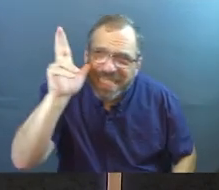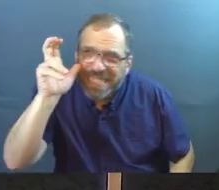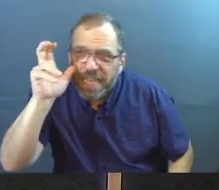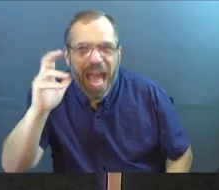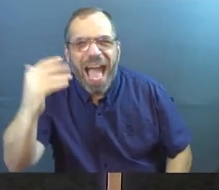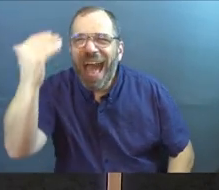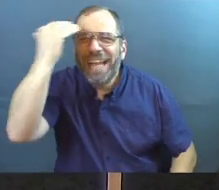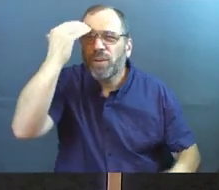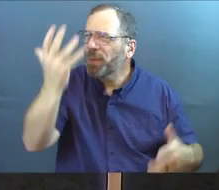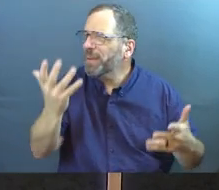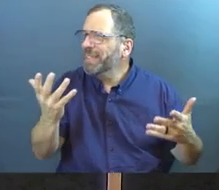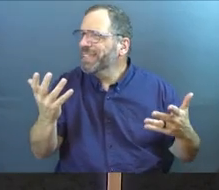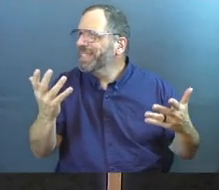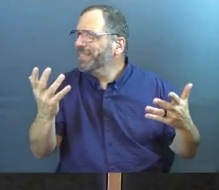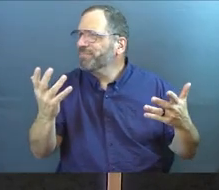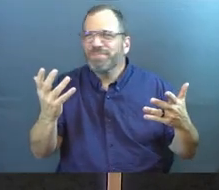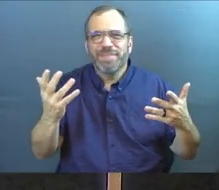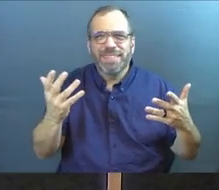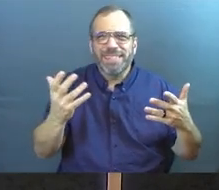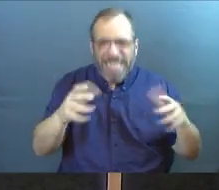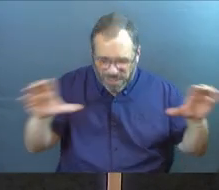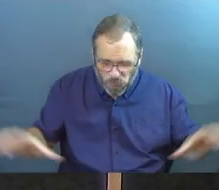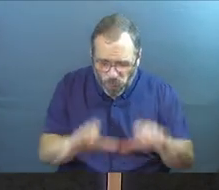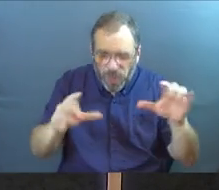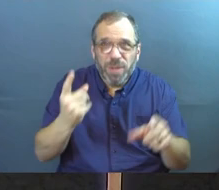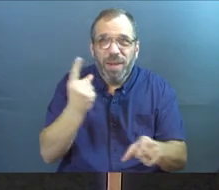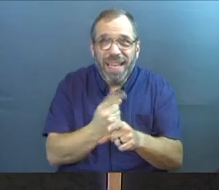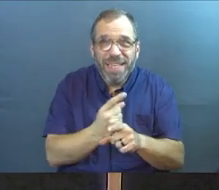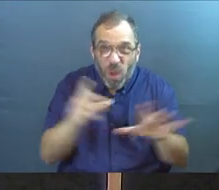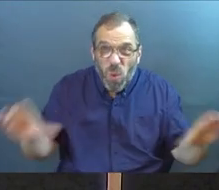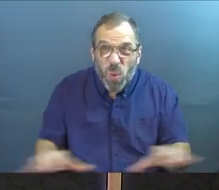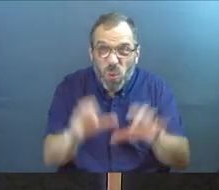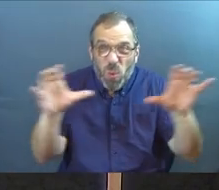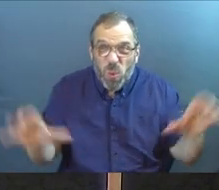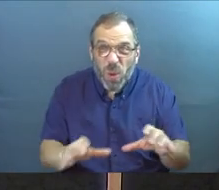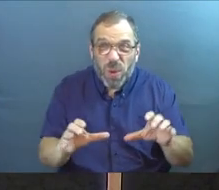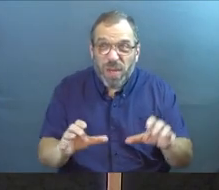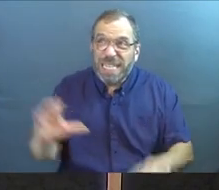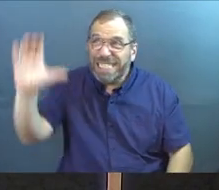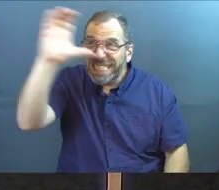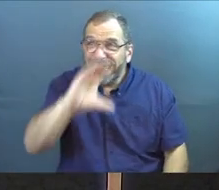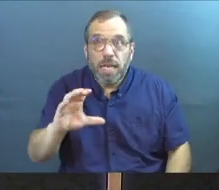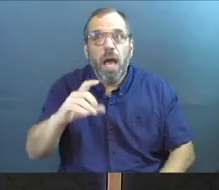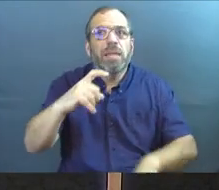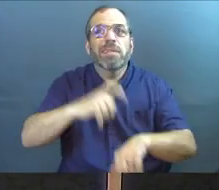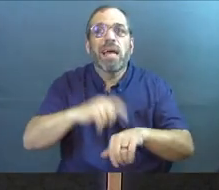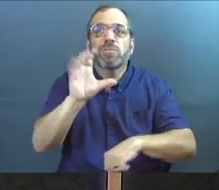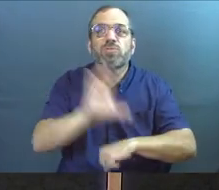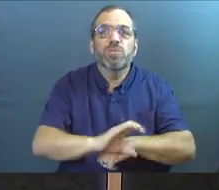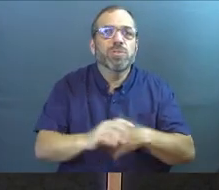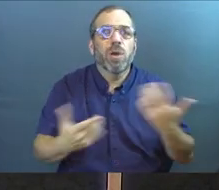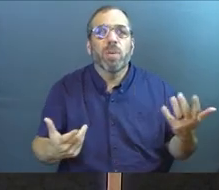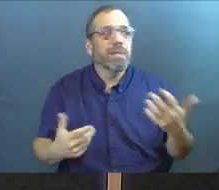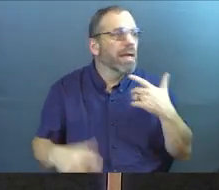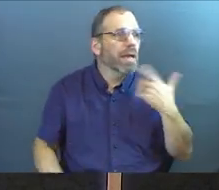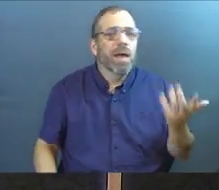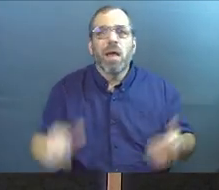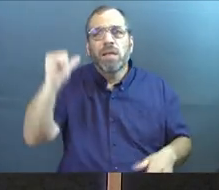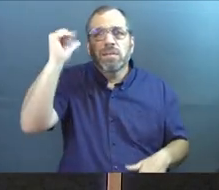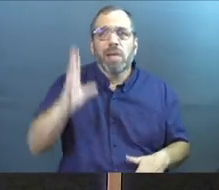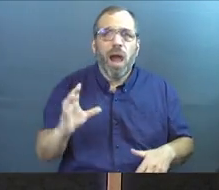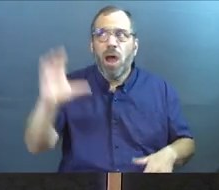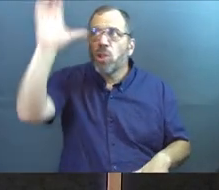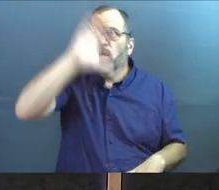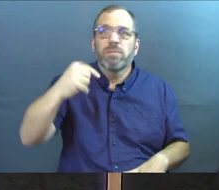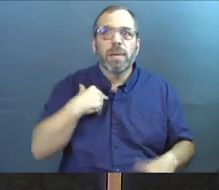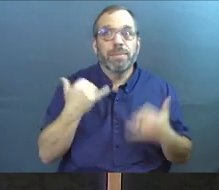And I know this sounds like we're doing work, doesn't it? It sounds like we're seeking. And other times in church, it sounds like we're saying that God